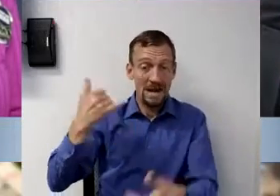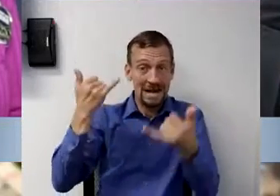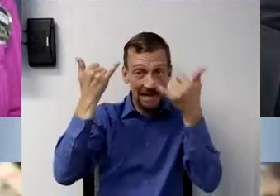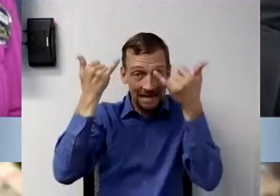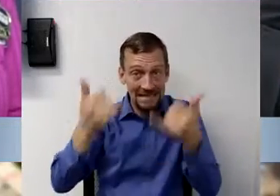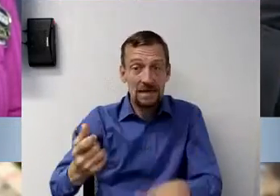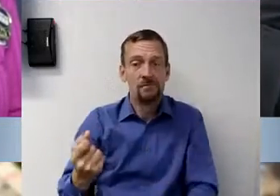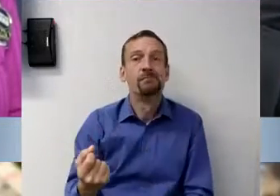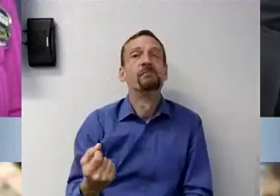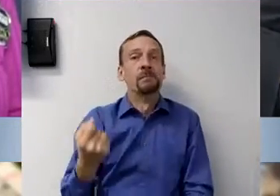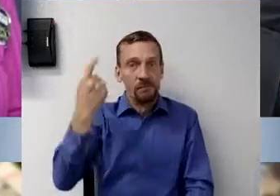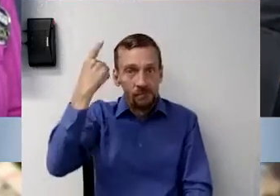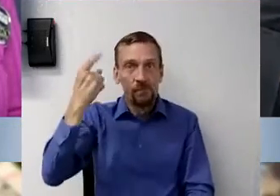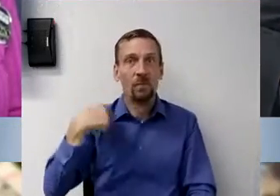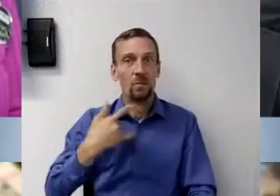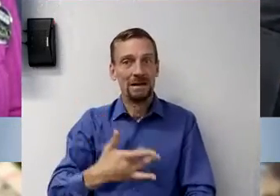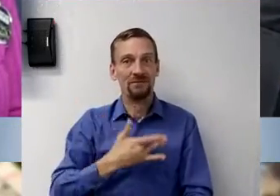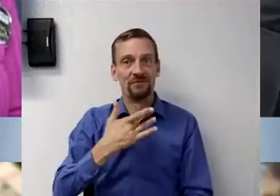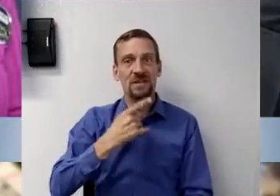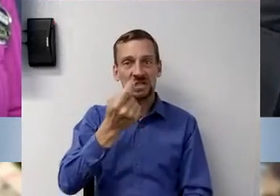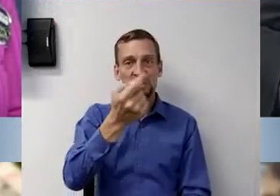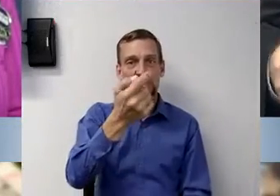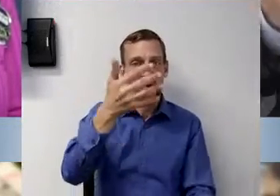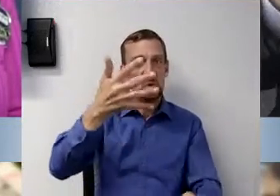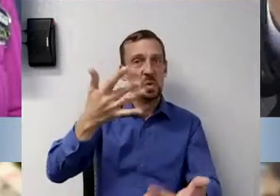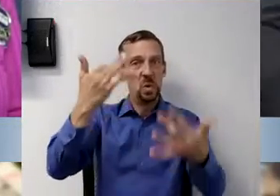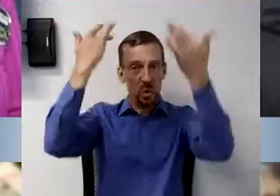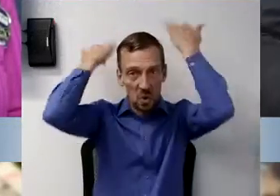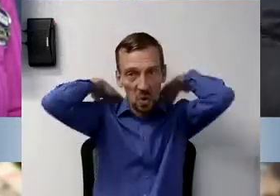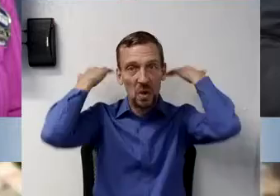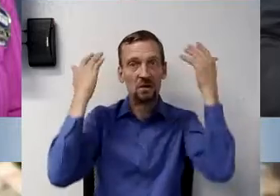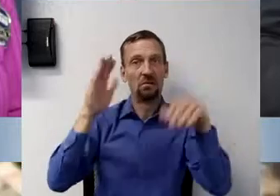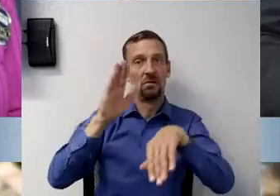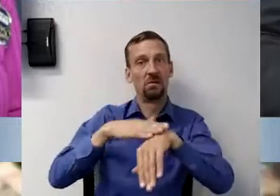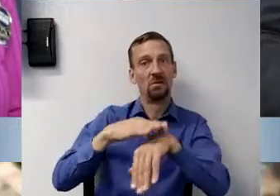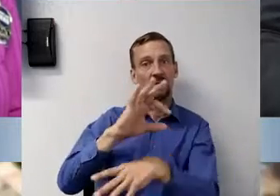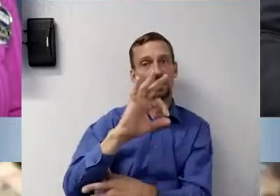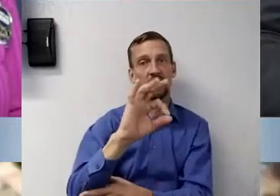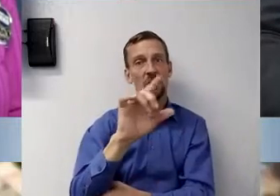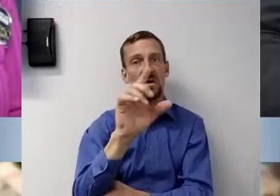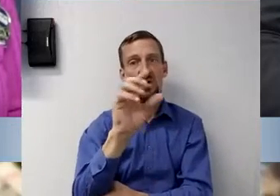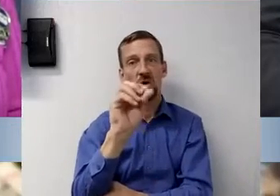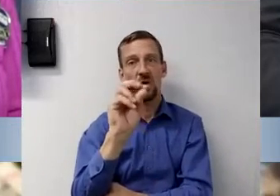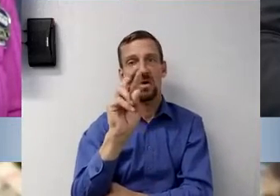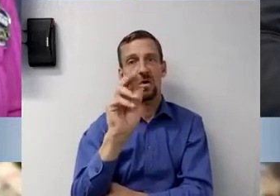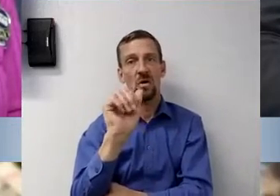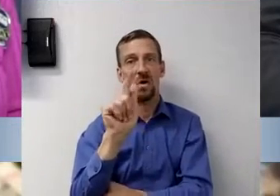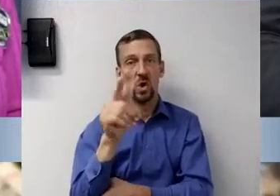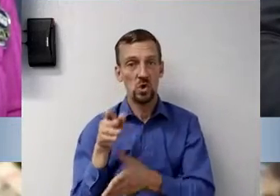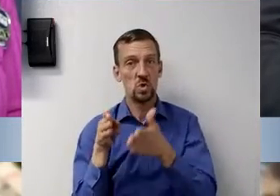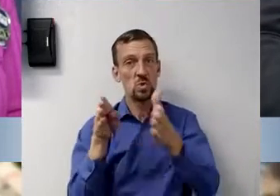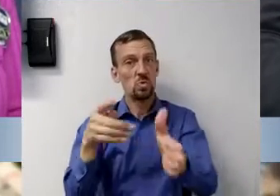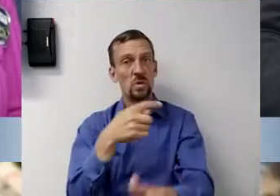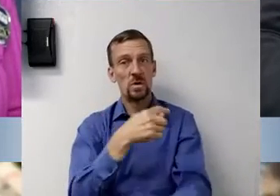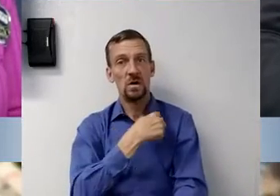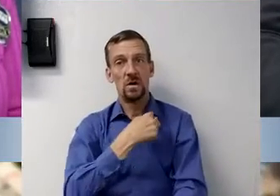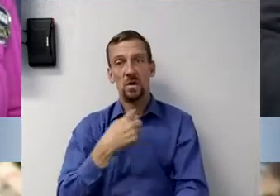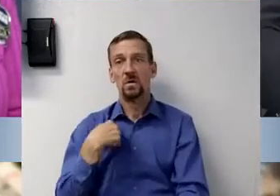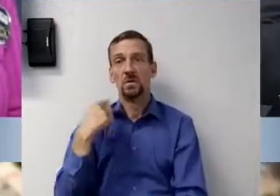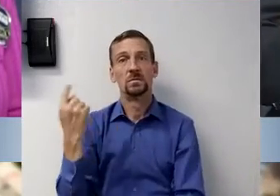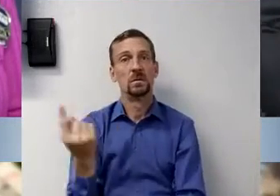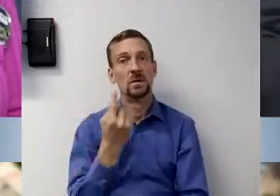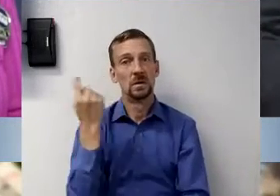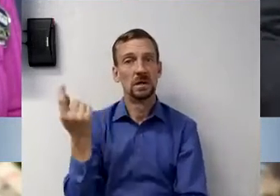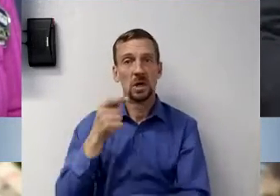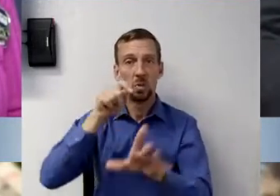ourselves being a bit overwhelmed as well is on Floral Street now, uh, we're consistently, um,